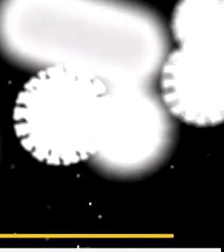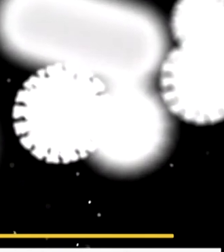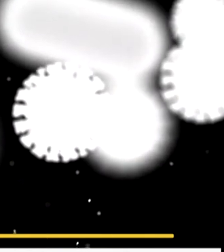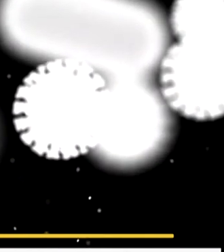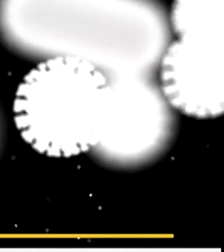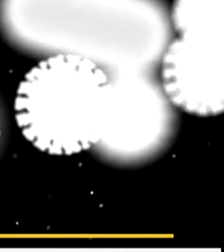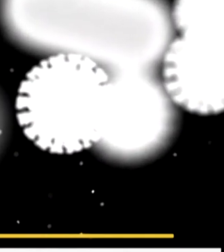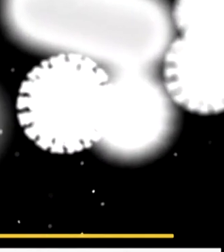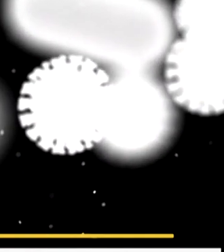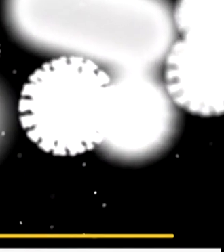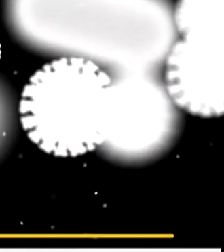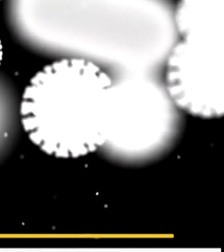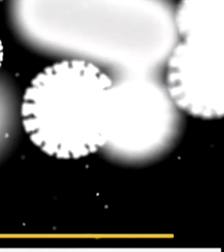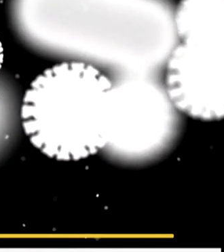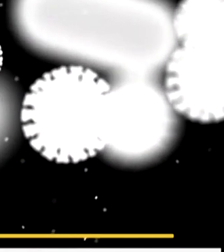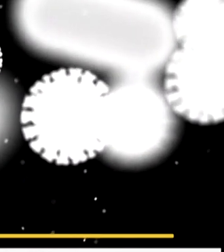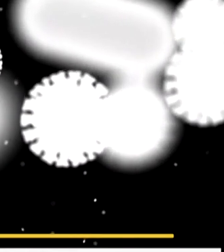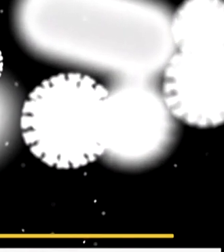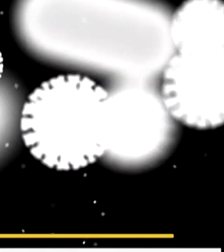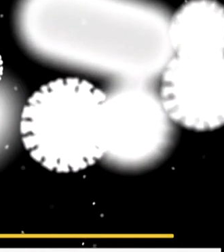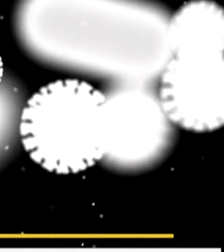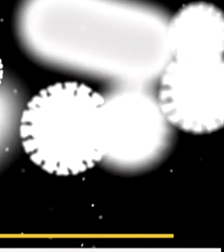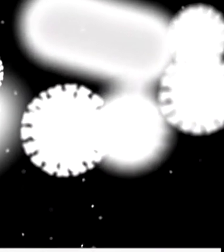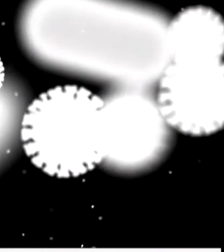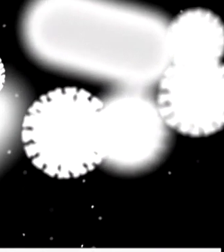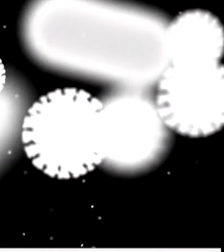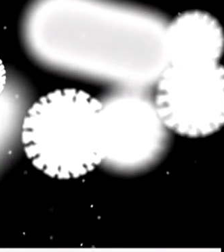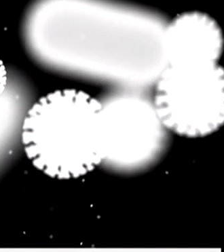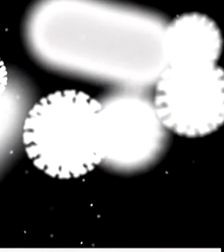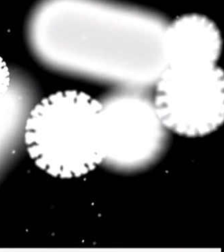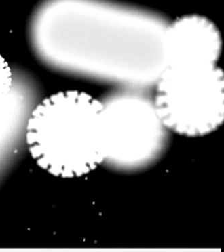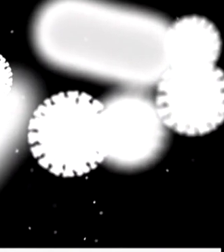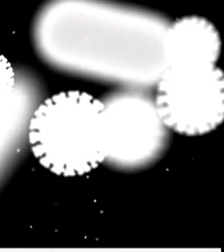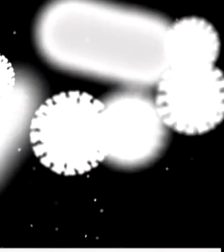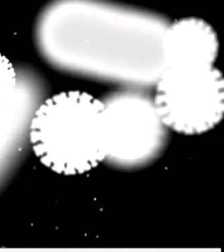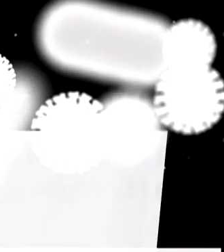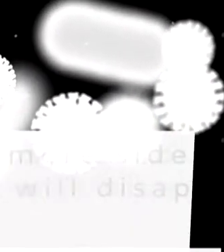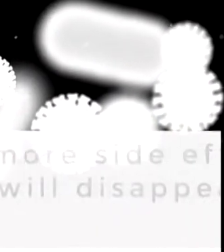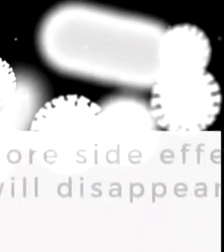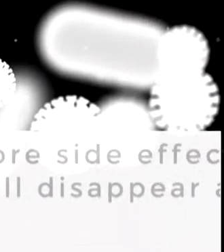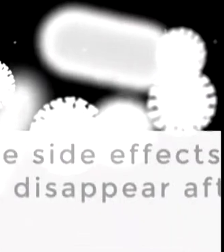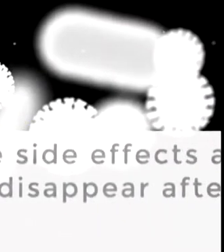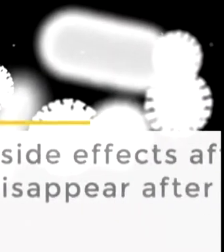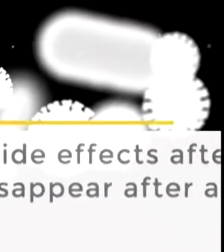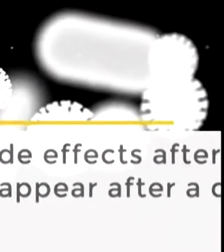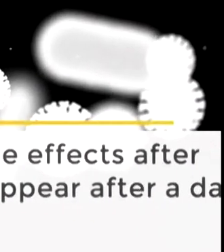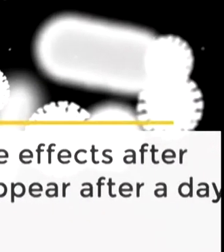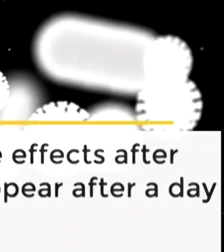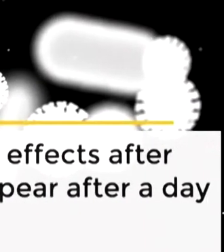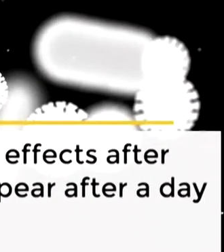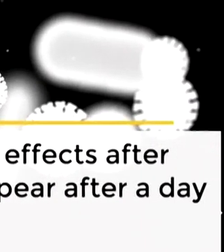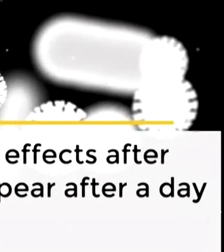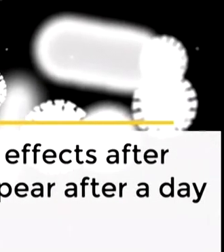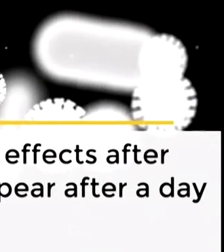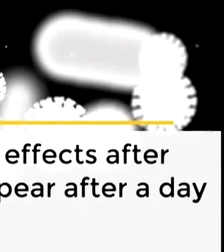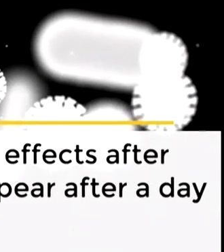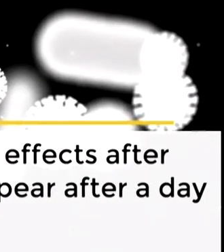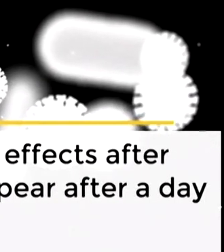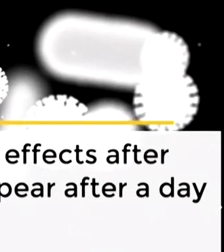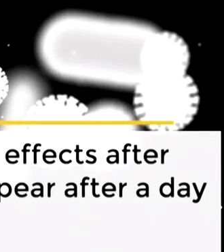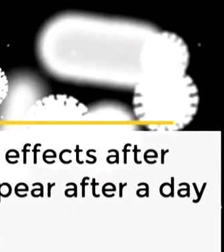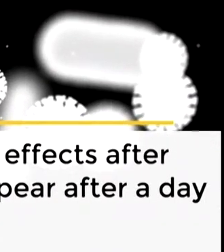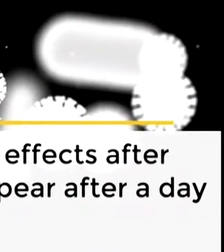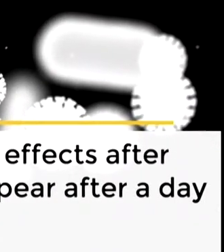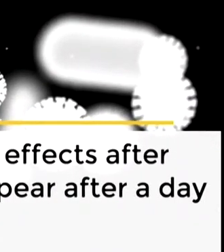there are more immune cells ready and waiting to launch a much bigger assault. That's why you may feel more